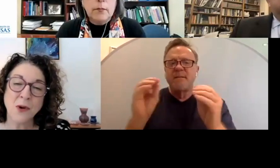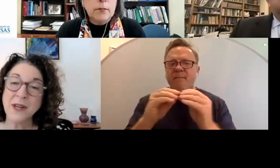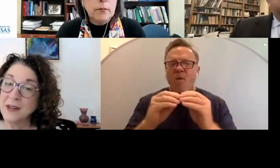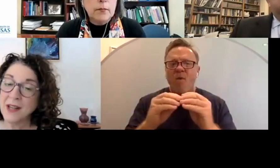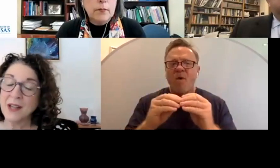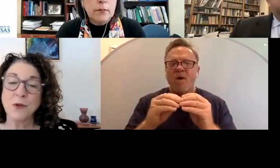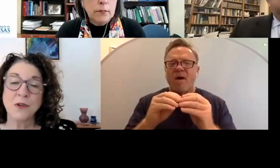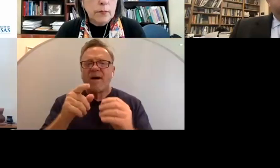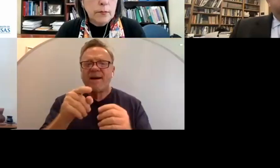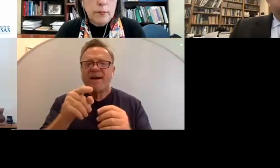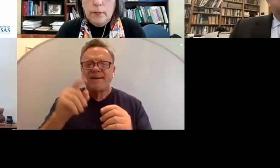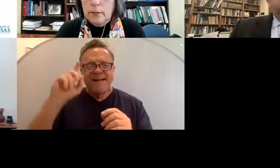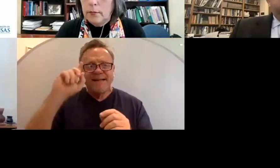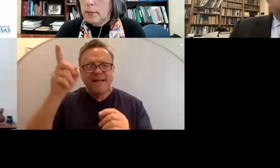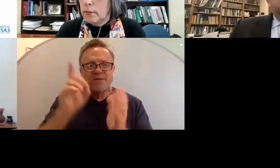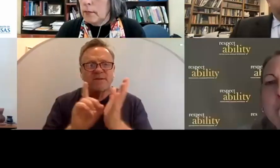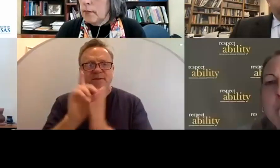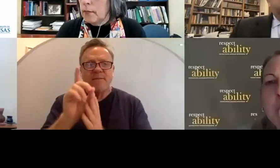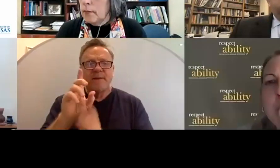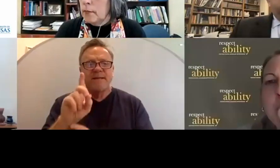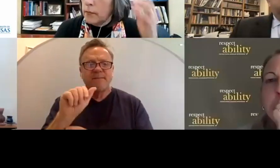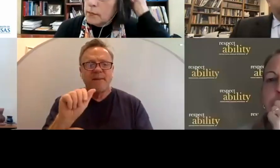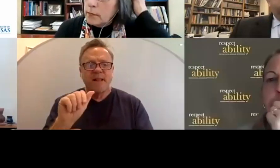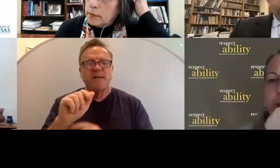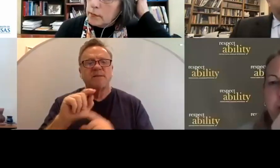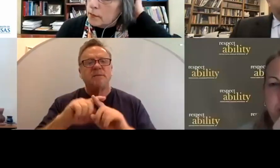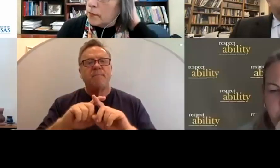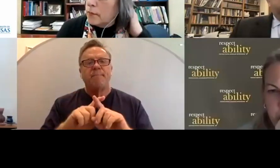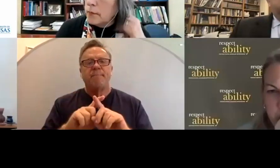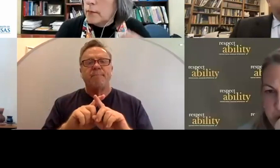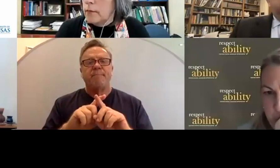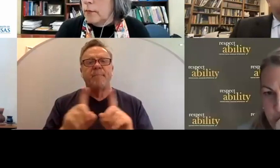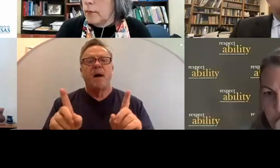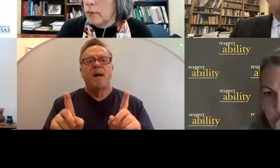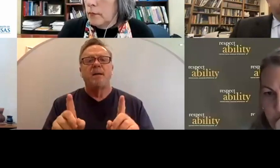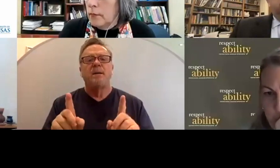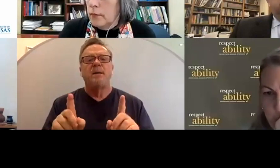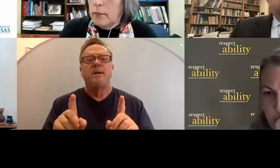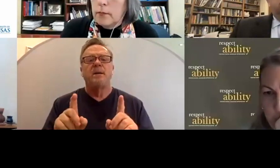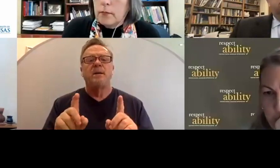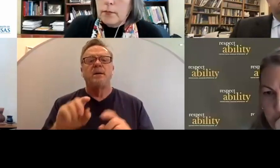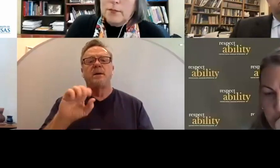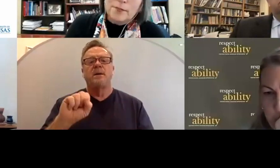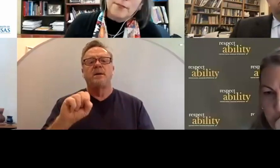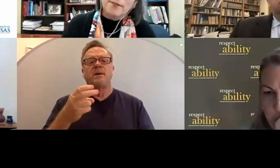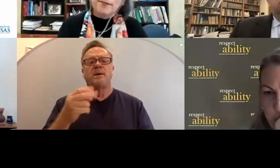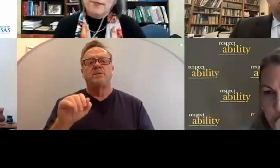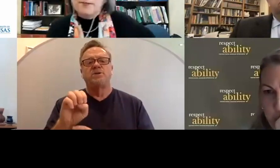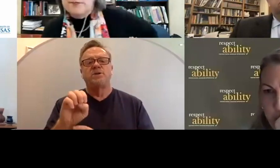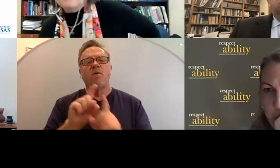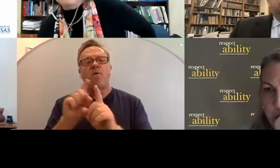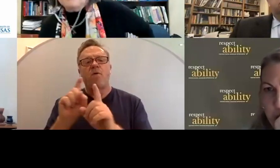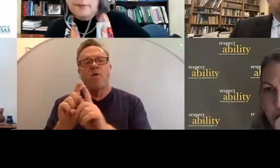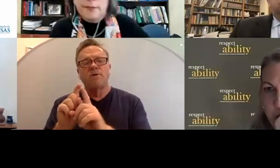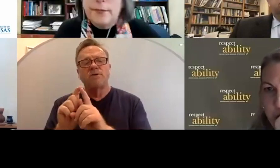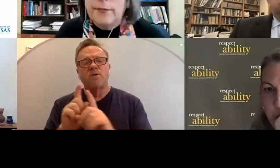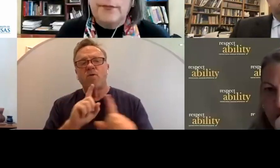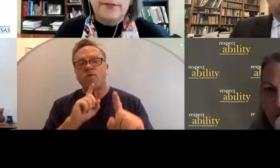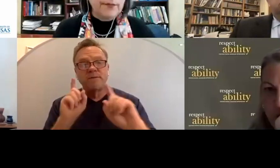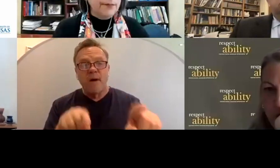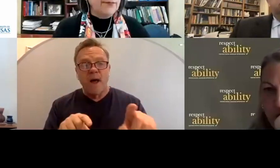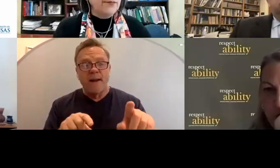is centered more on intellectual and developmental disabilities, but Shay also responded